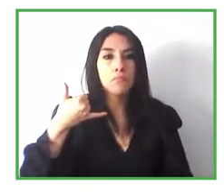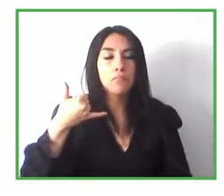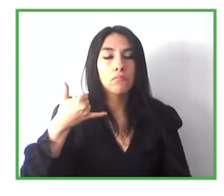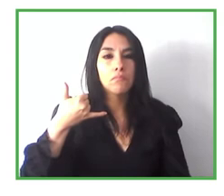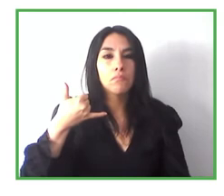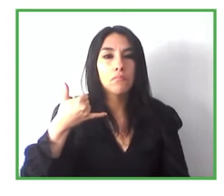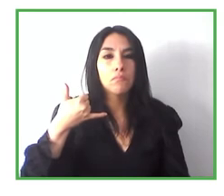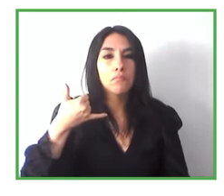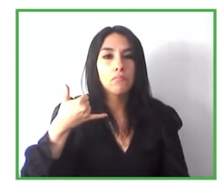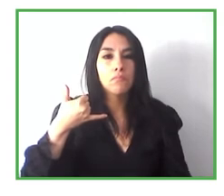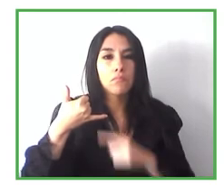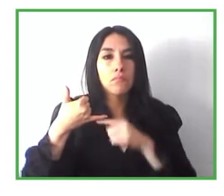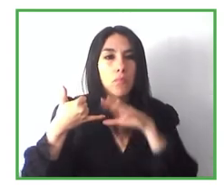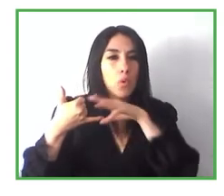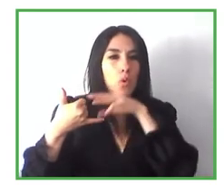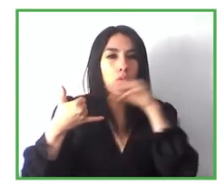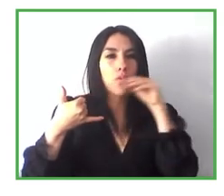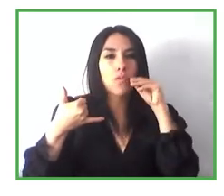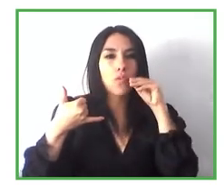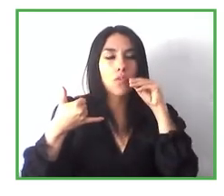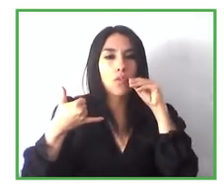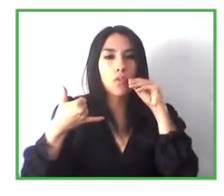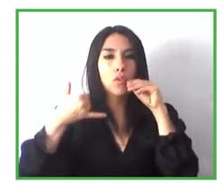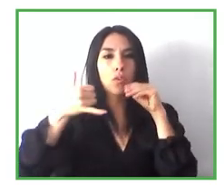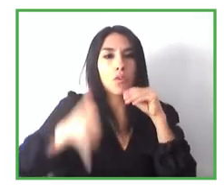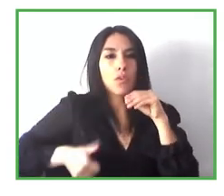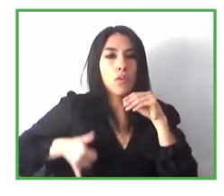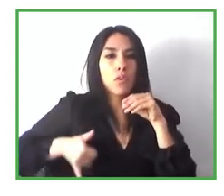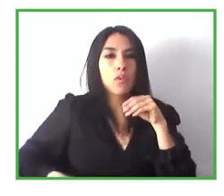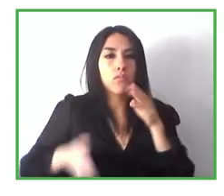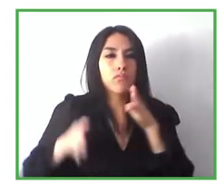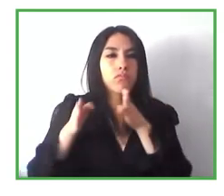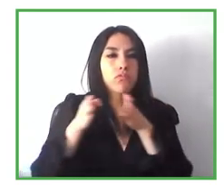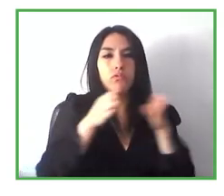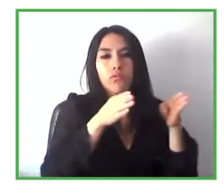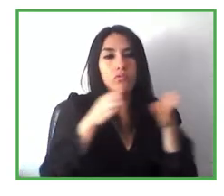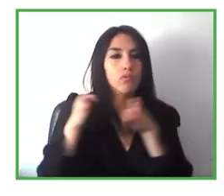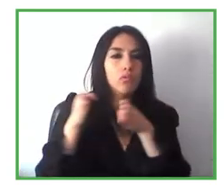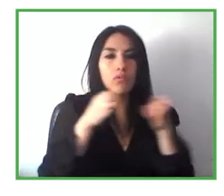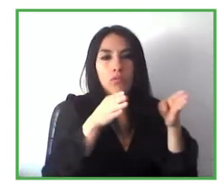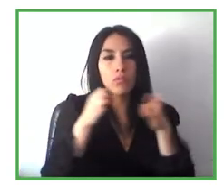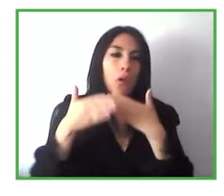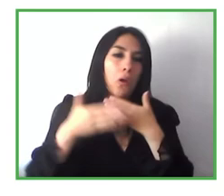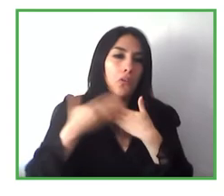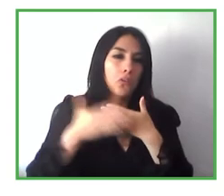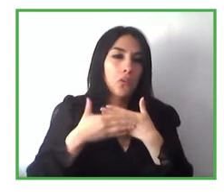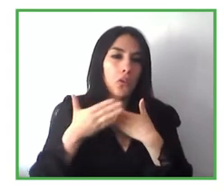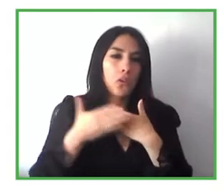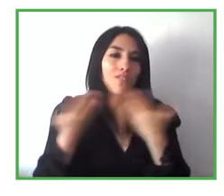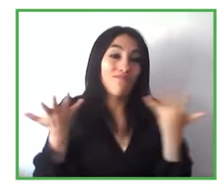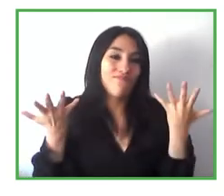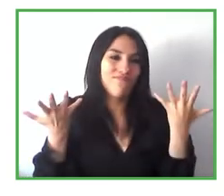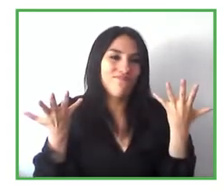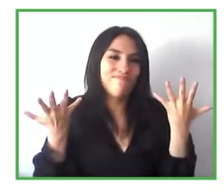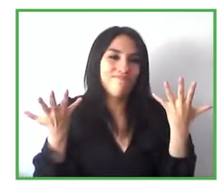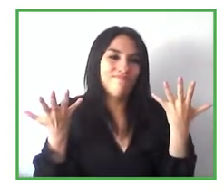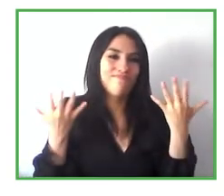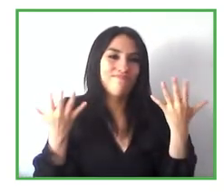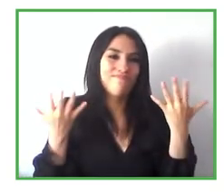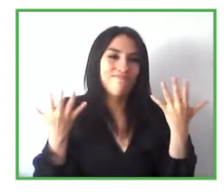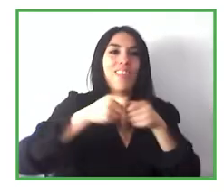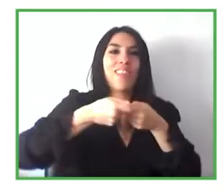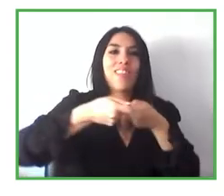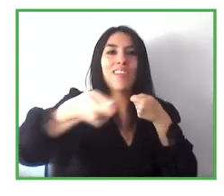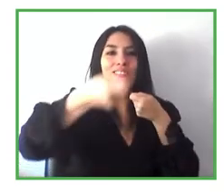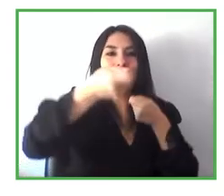thing, and then they get the information. And from then on, they can use their cane or their